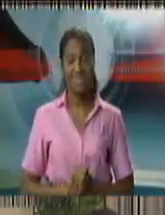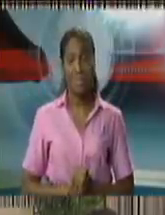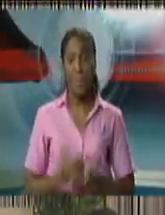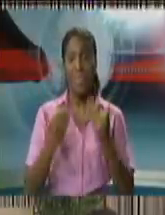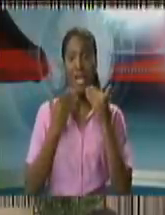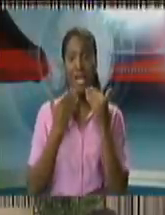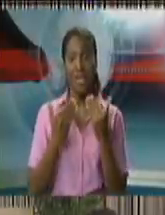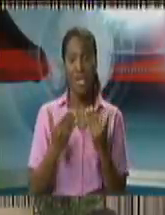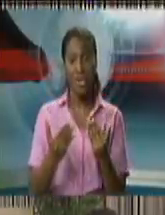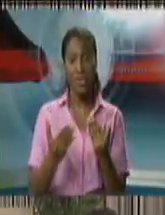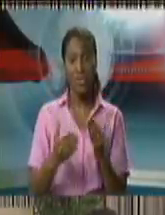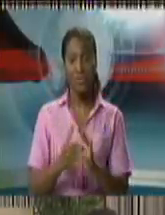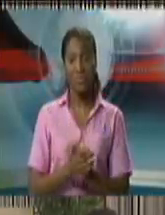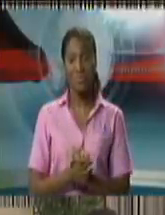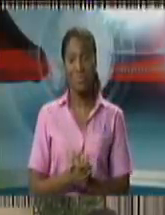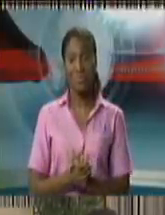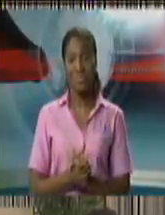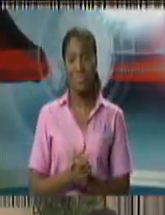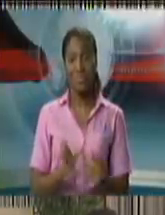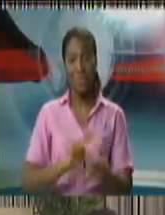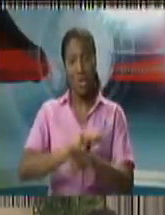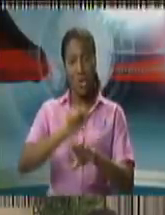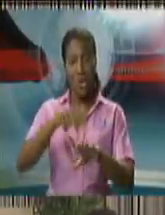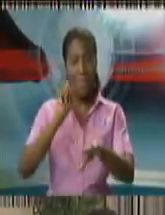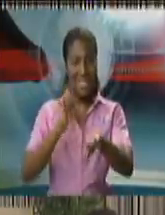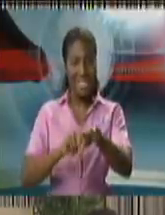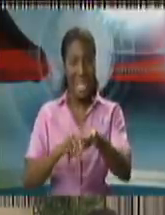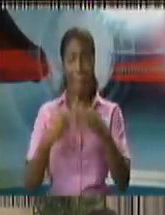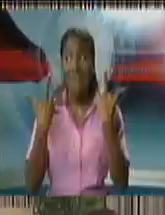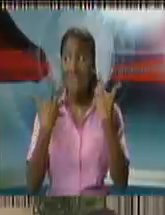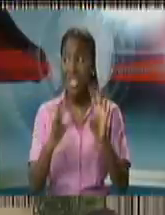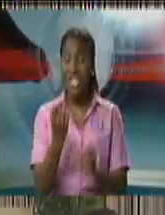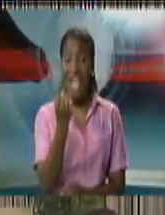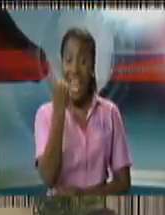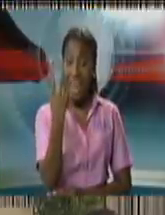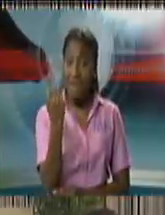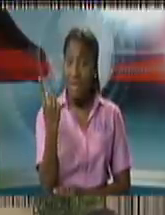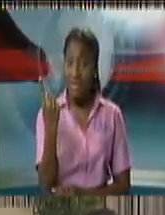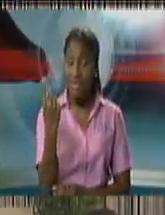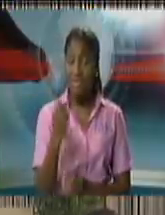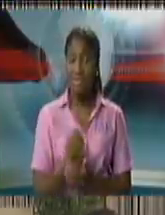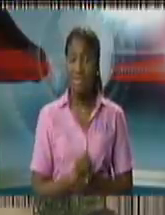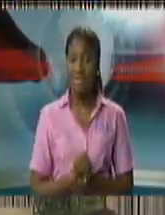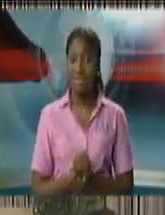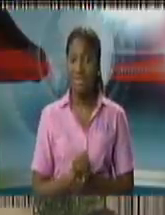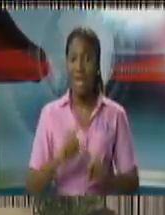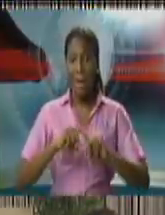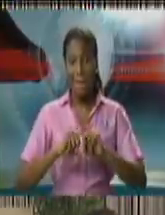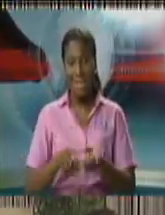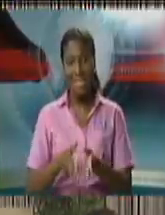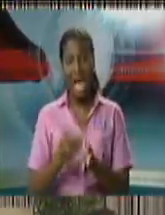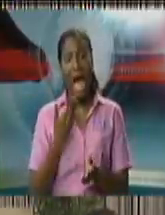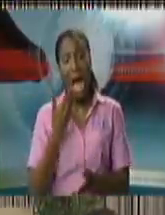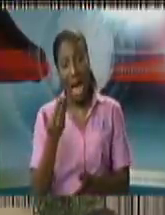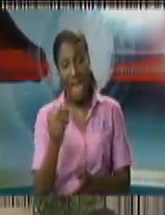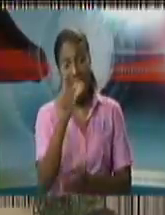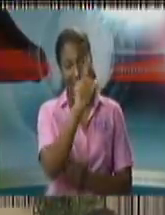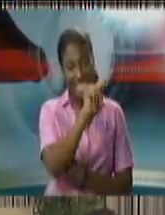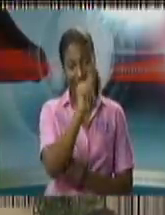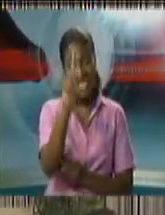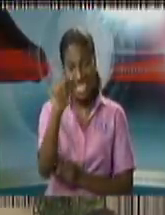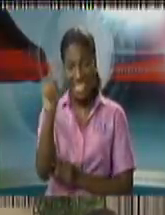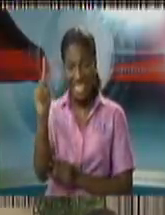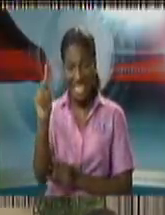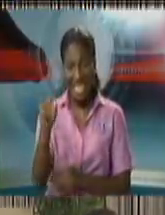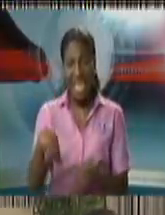much you know ladies and gentlemen you know we normally finish at 11 on but we would i have asked tdt for some extra